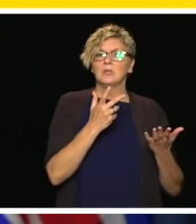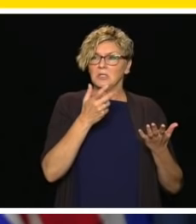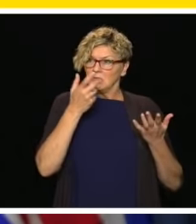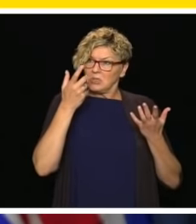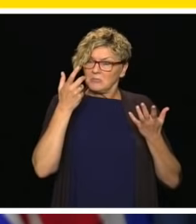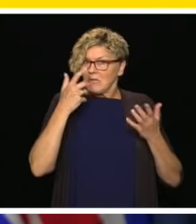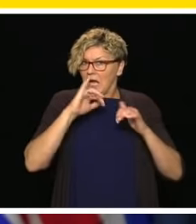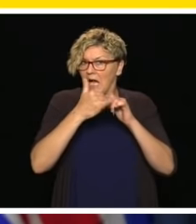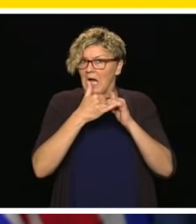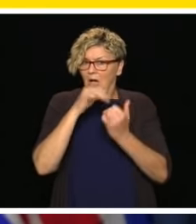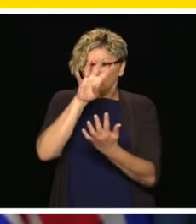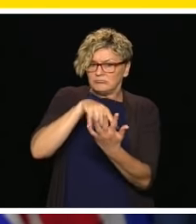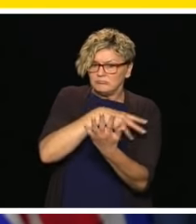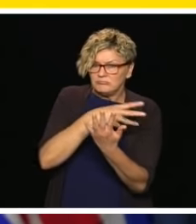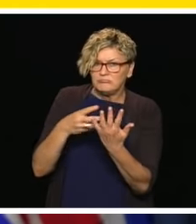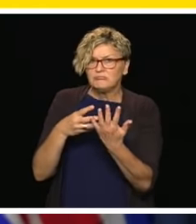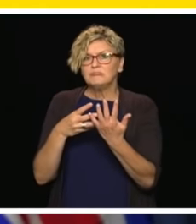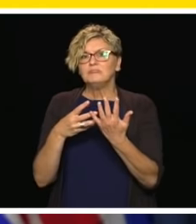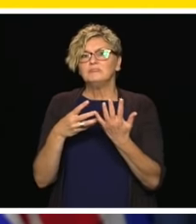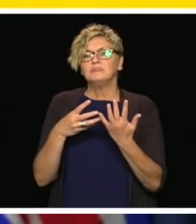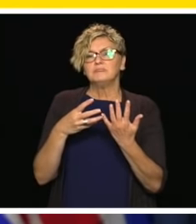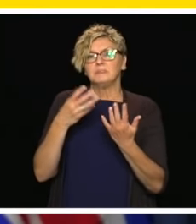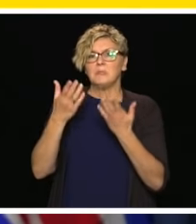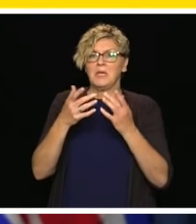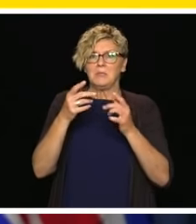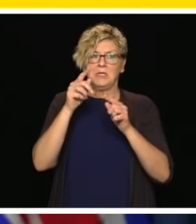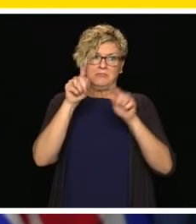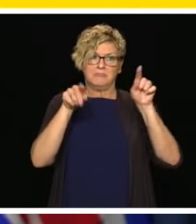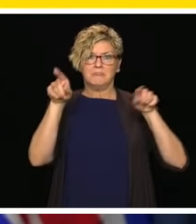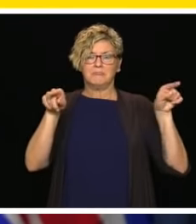one day a week for grades K-6 to 12.